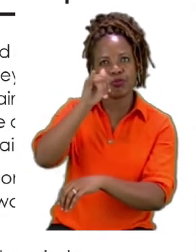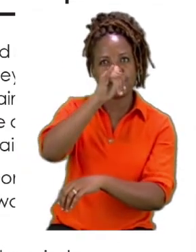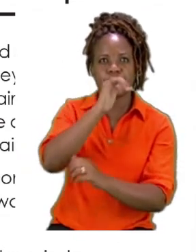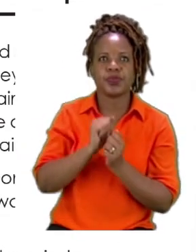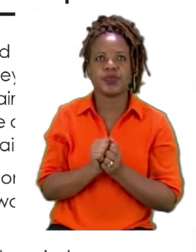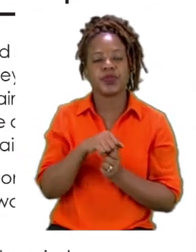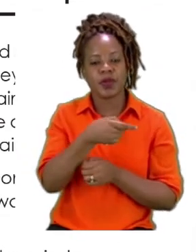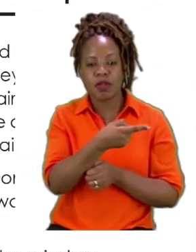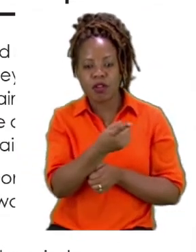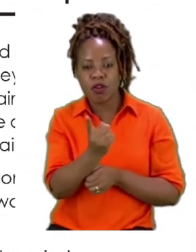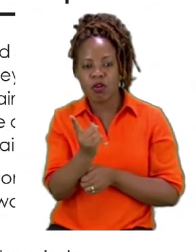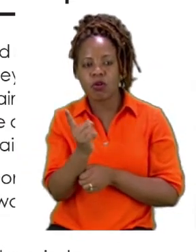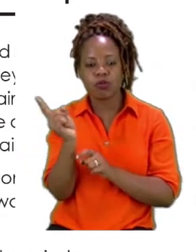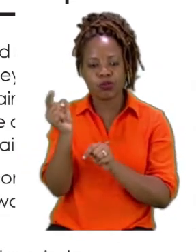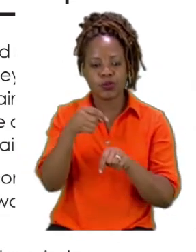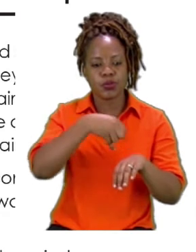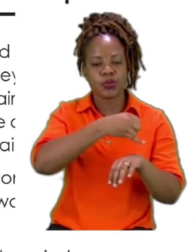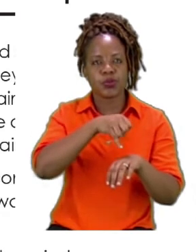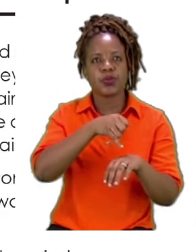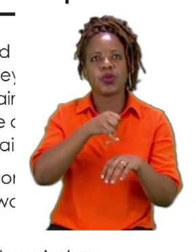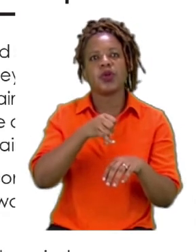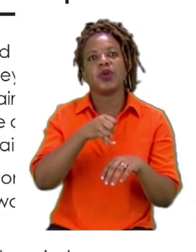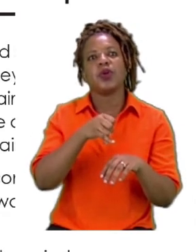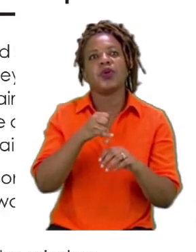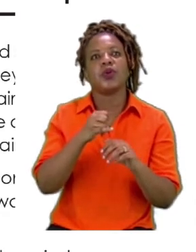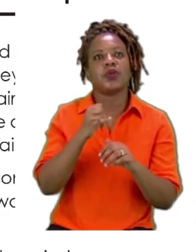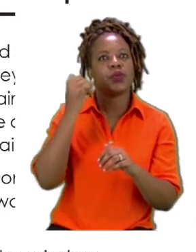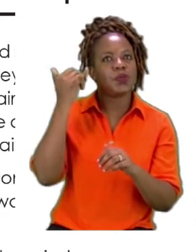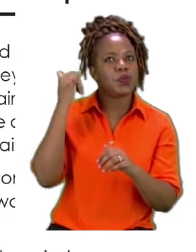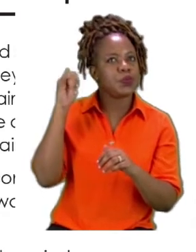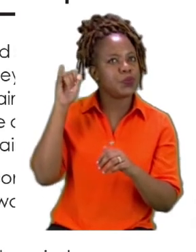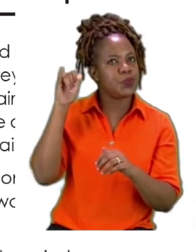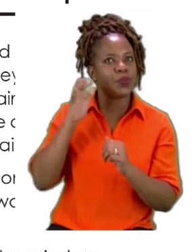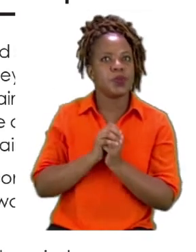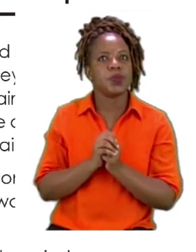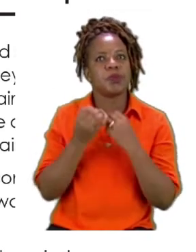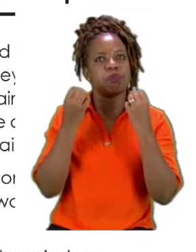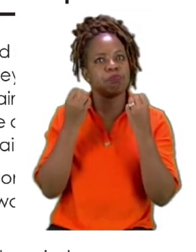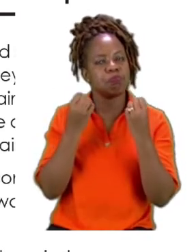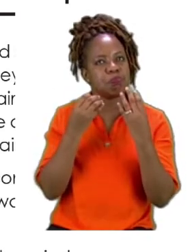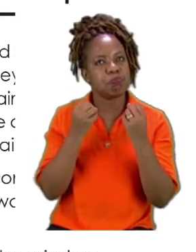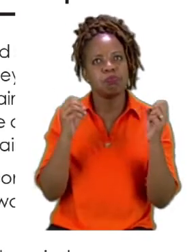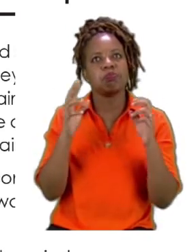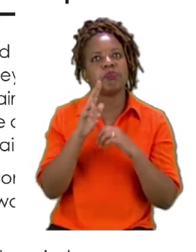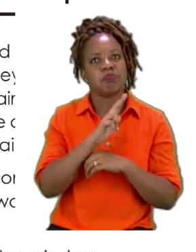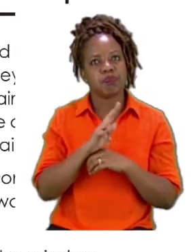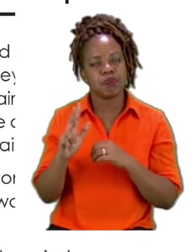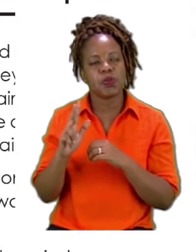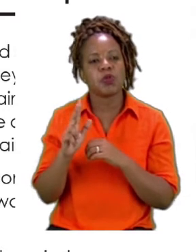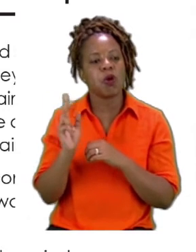all came by taxi but most of the people drive with the train to the airport.